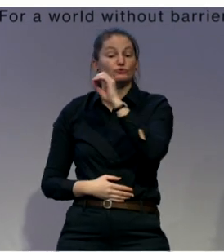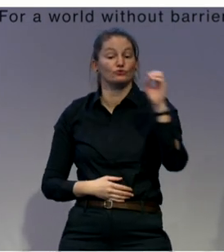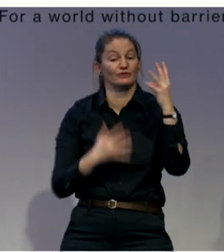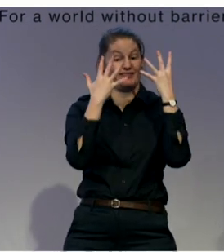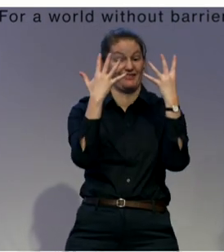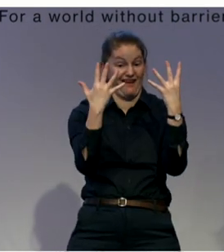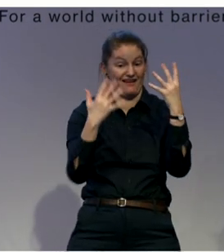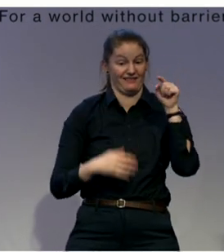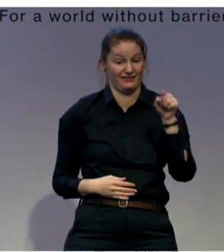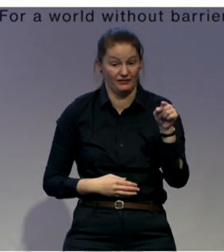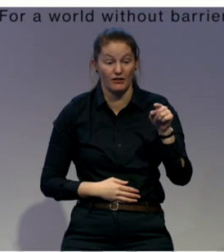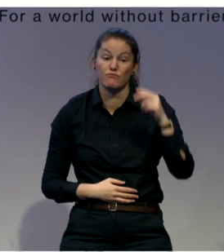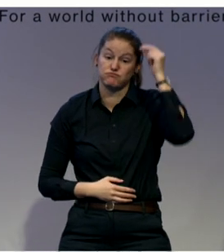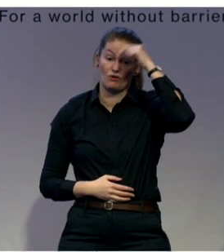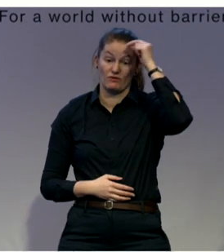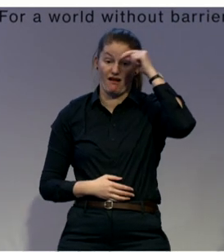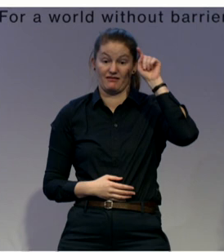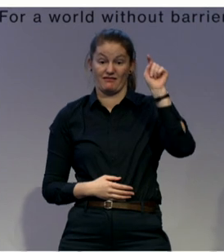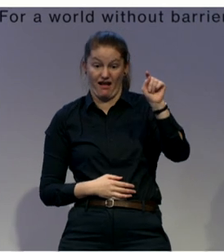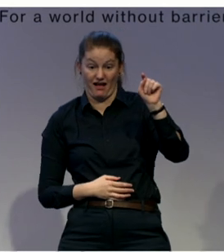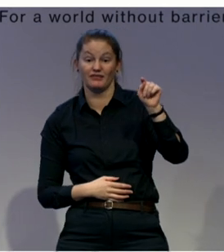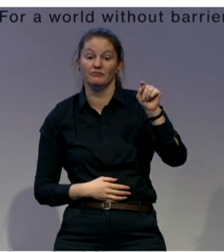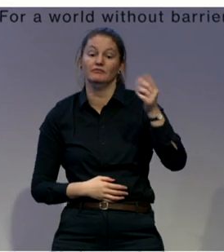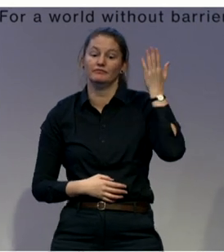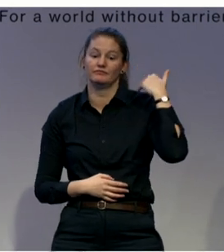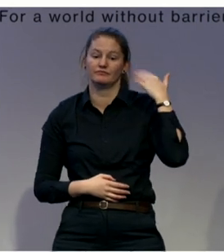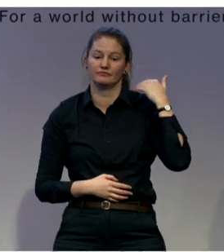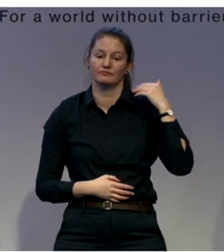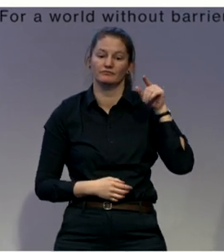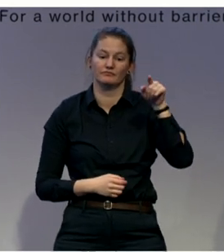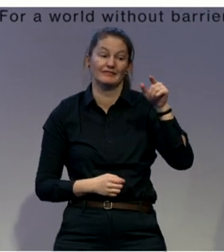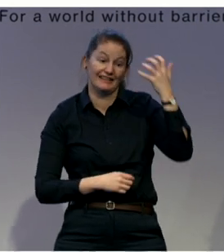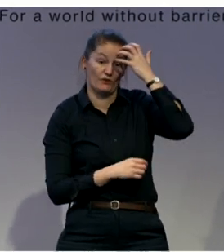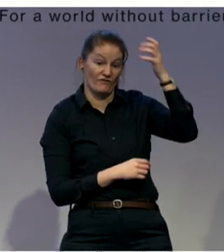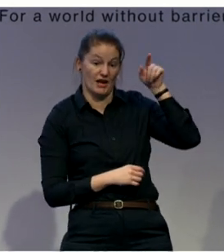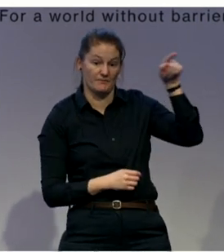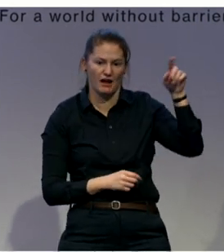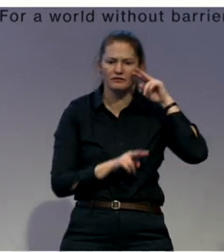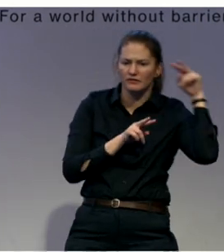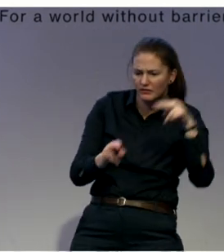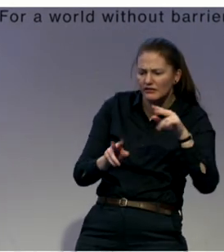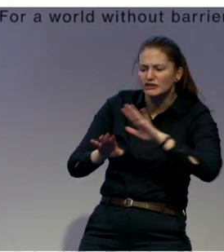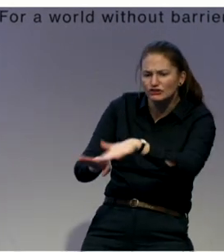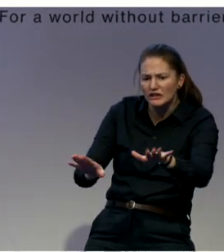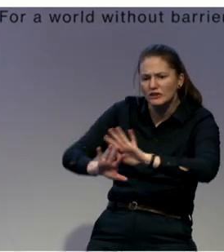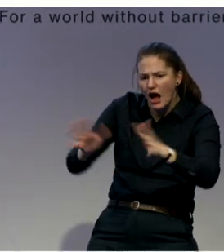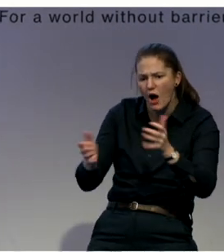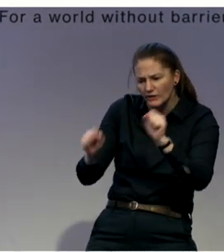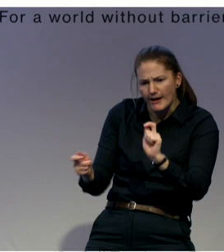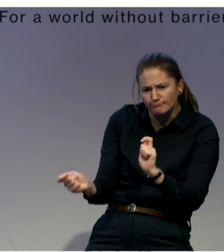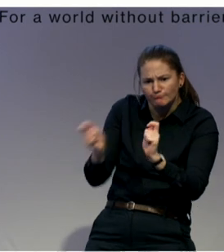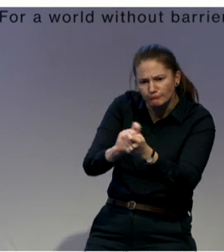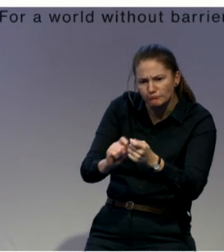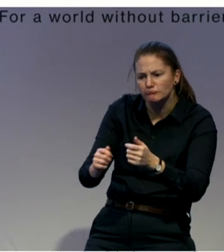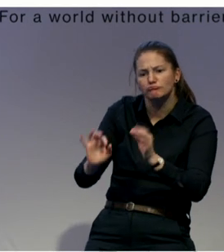of children in Bulgaria. And we created two demonstration regions. Since Lumos began working in Bulgaria, the